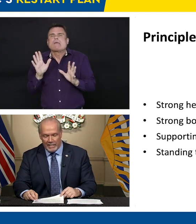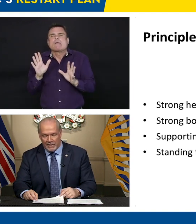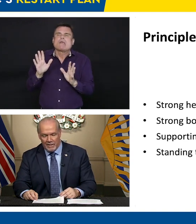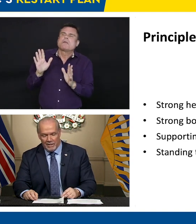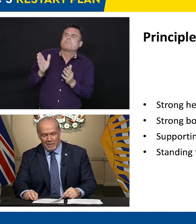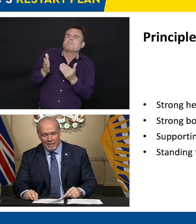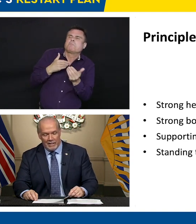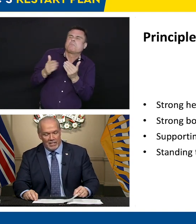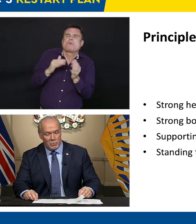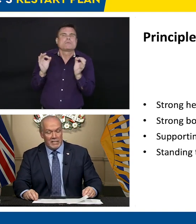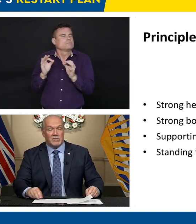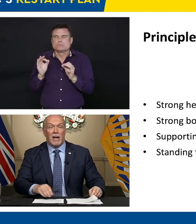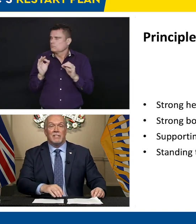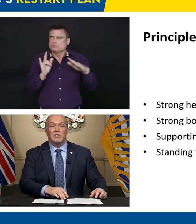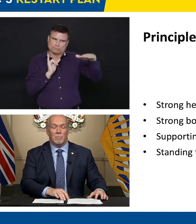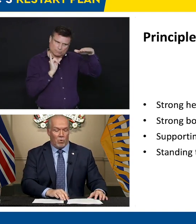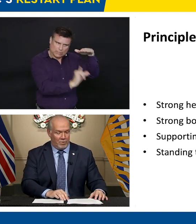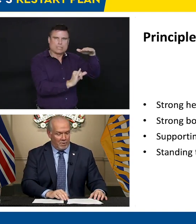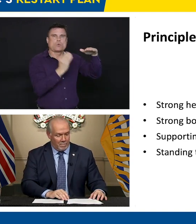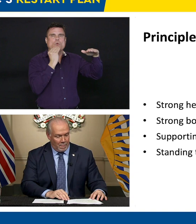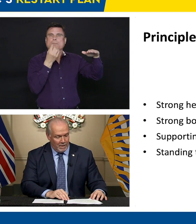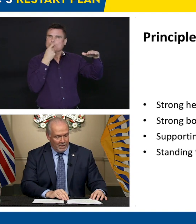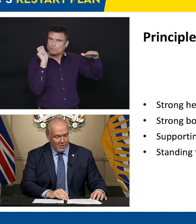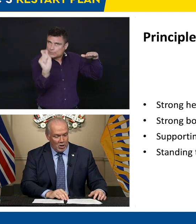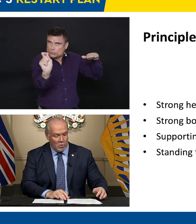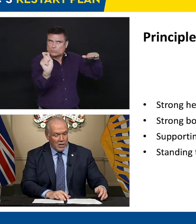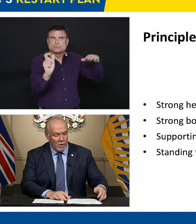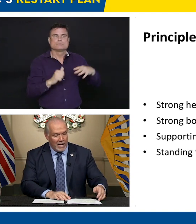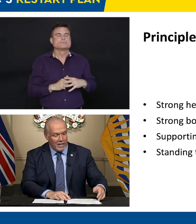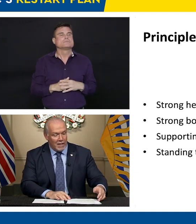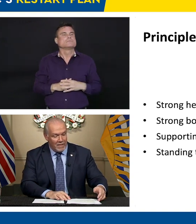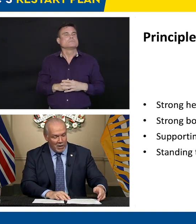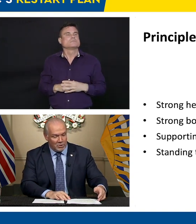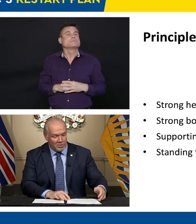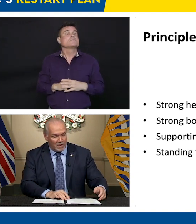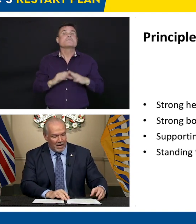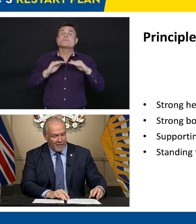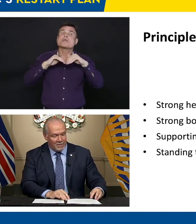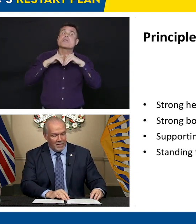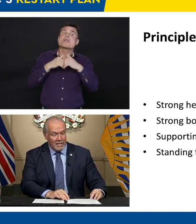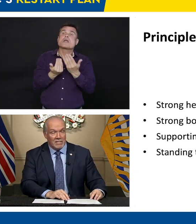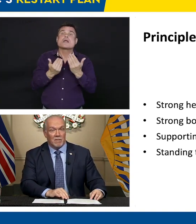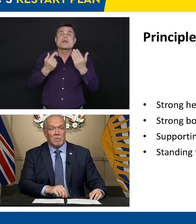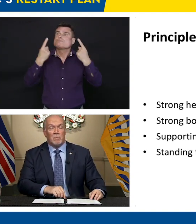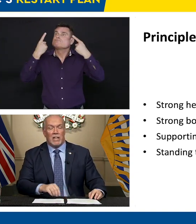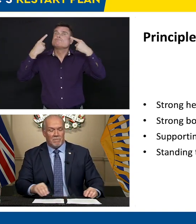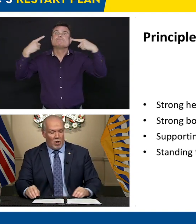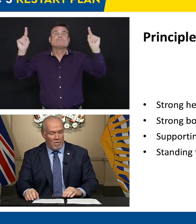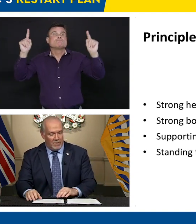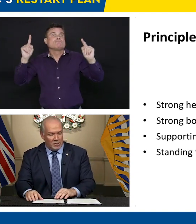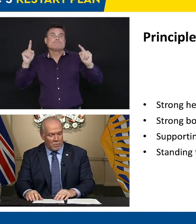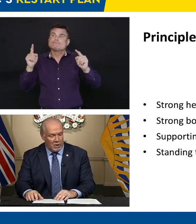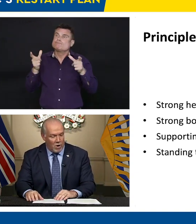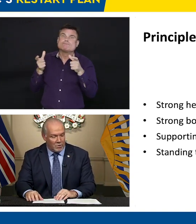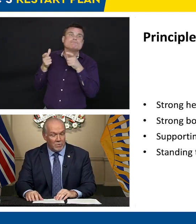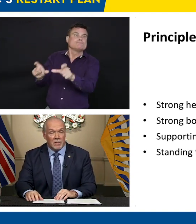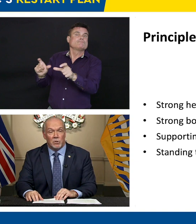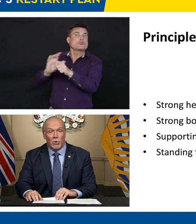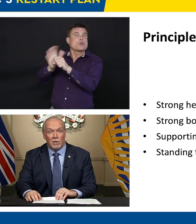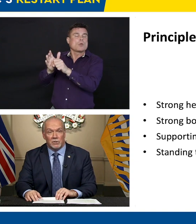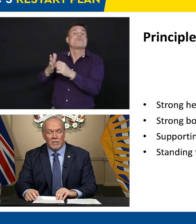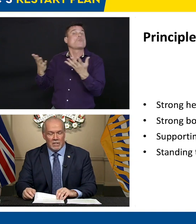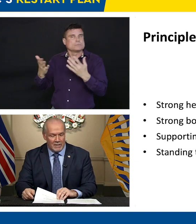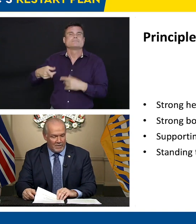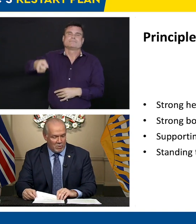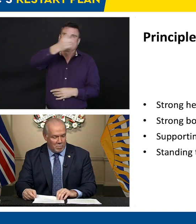succeed unless we decide to support them. The only way they will survive is if people have confidence when they walk through